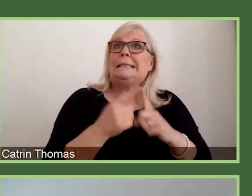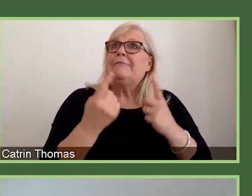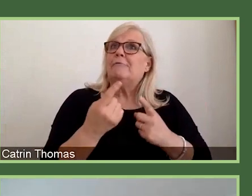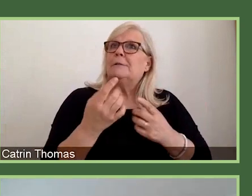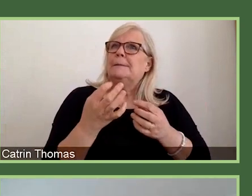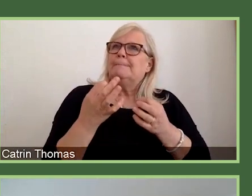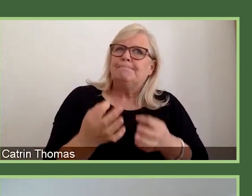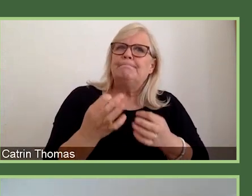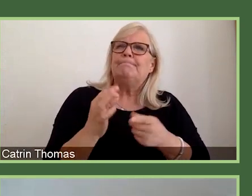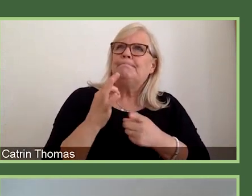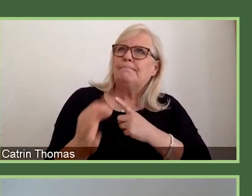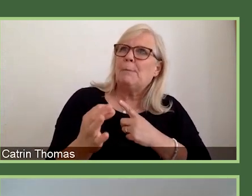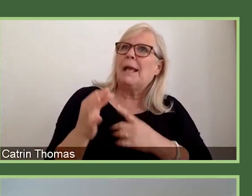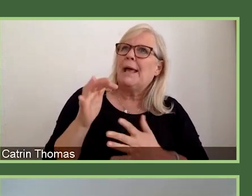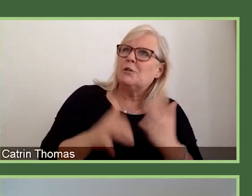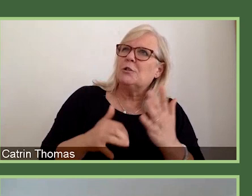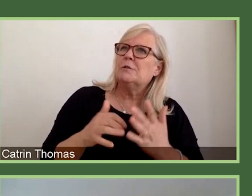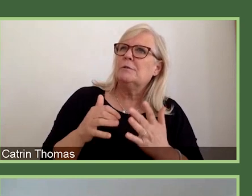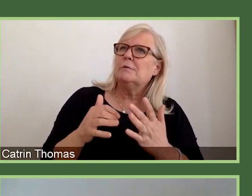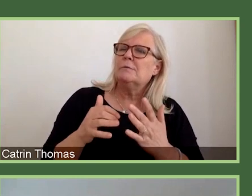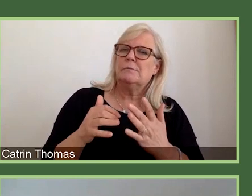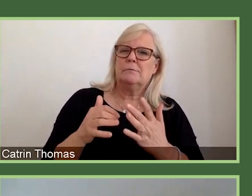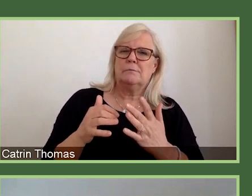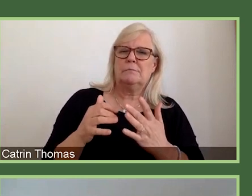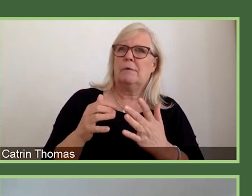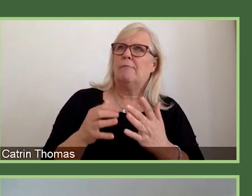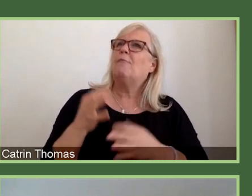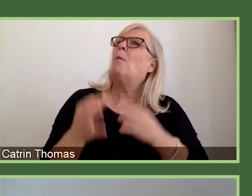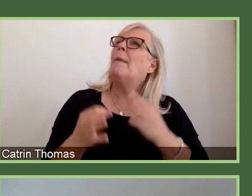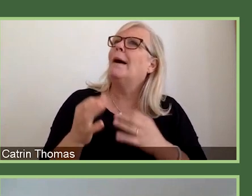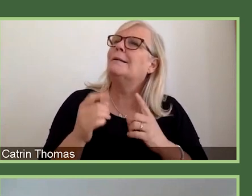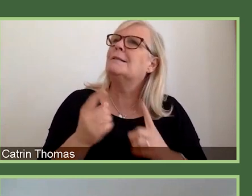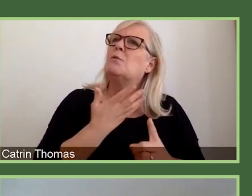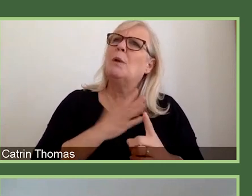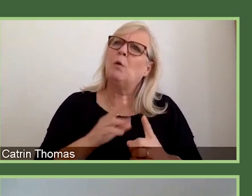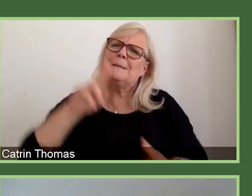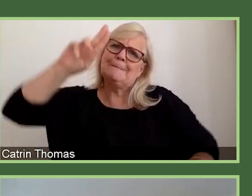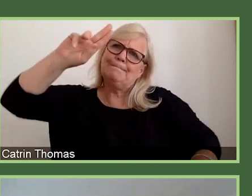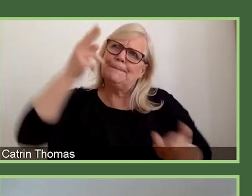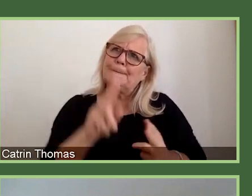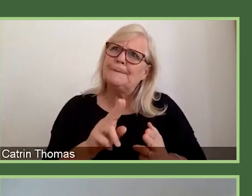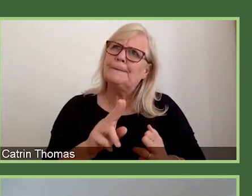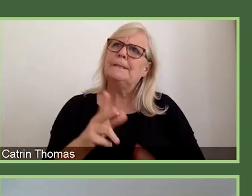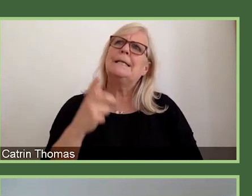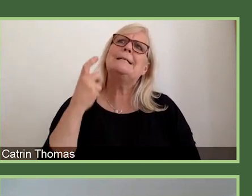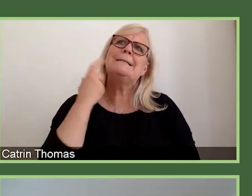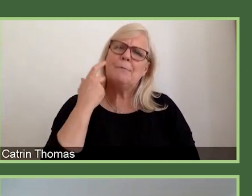So, we really wanted to simplify those down so that it can cover a broader discipline